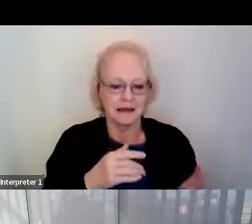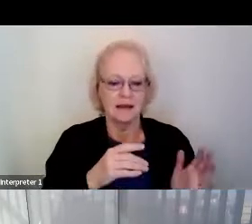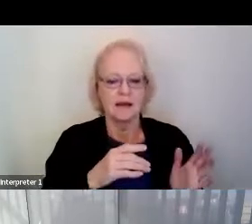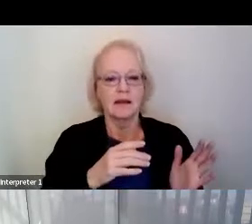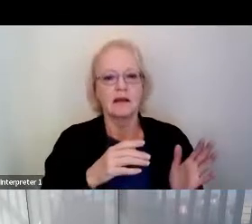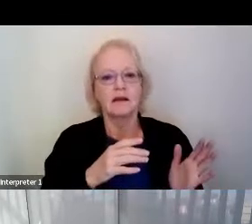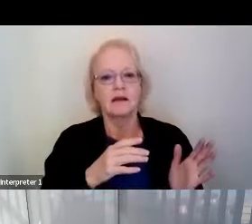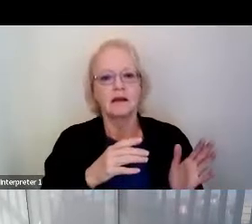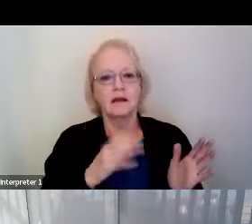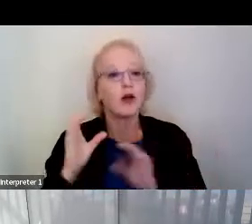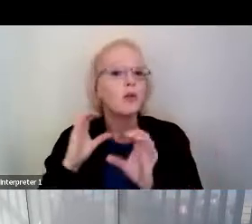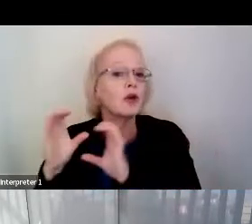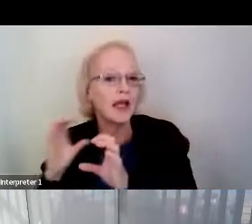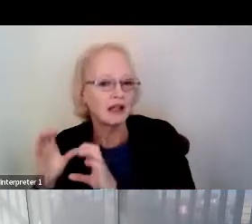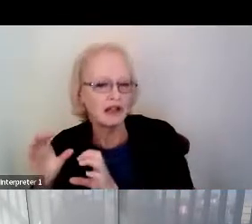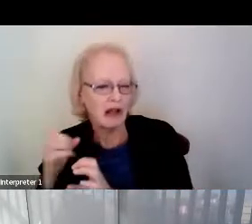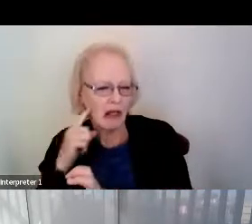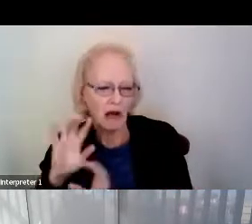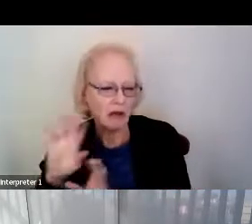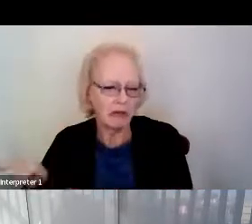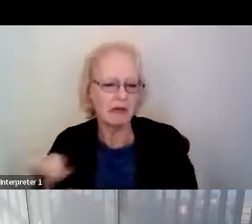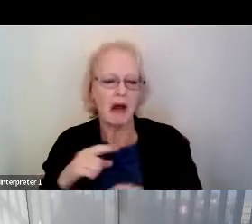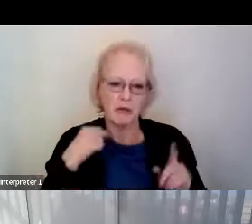My idea was leading towards the robotics.